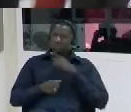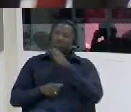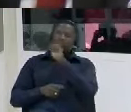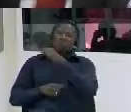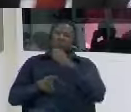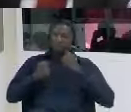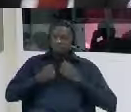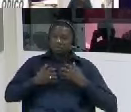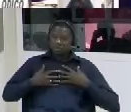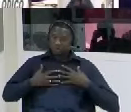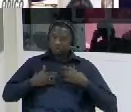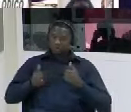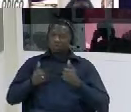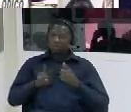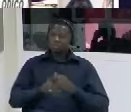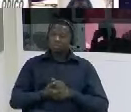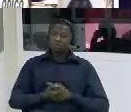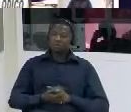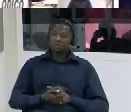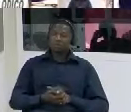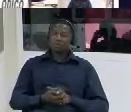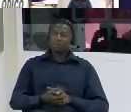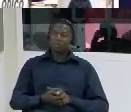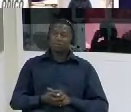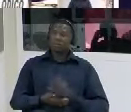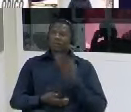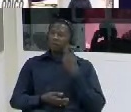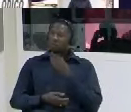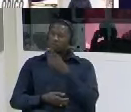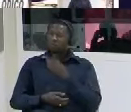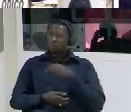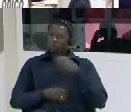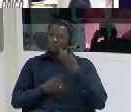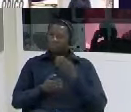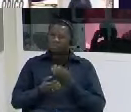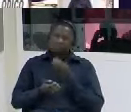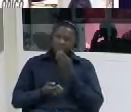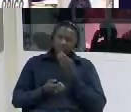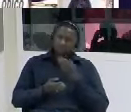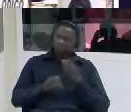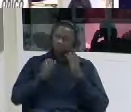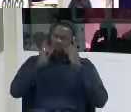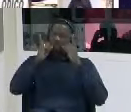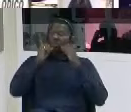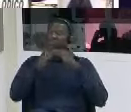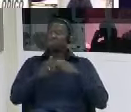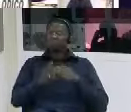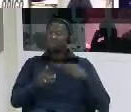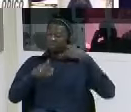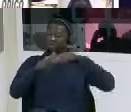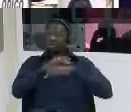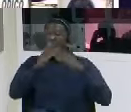um how are you doing for survival in the netherlands